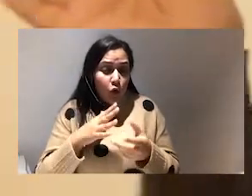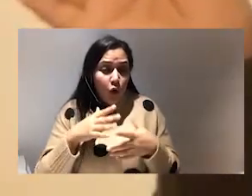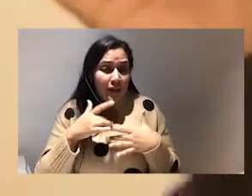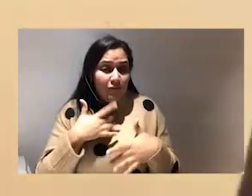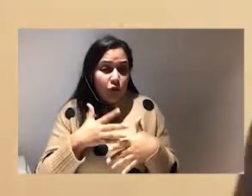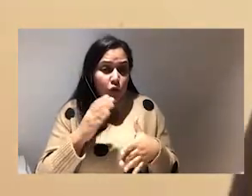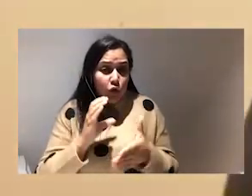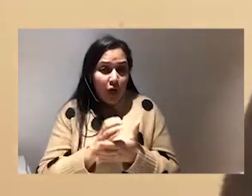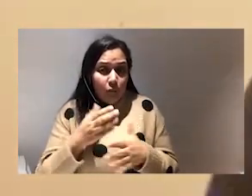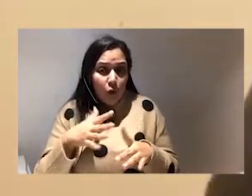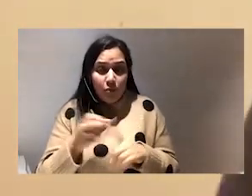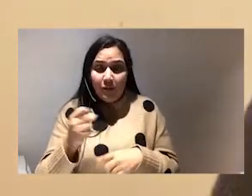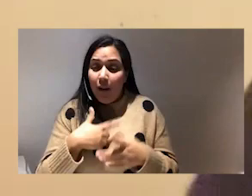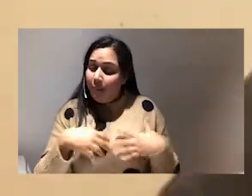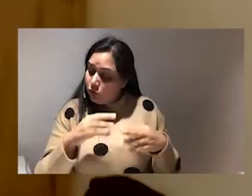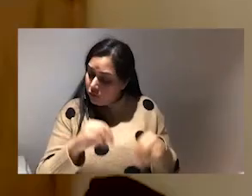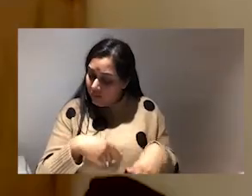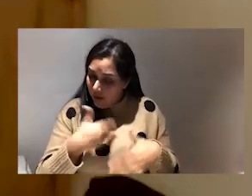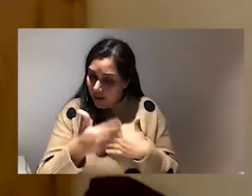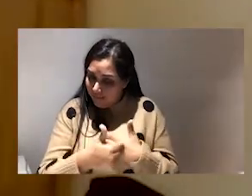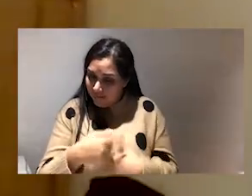and let me stop here before i get myself into trouble